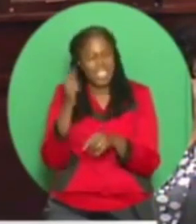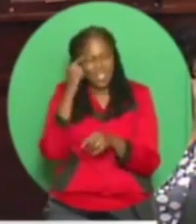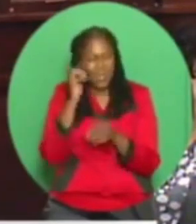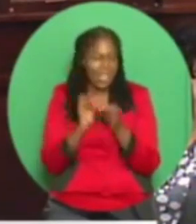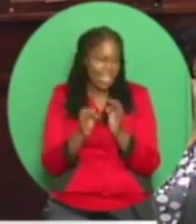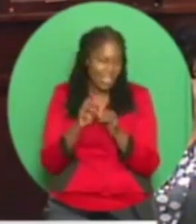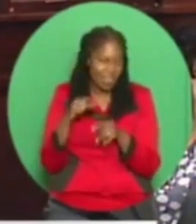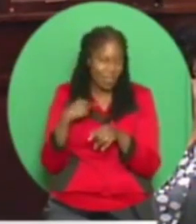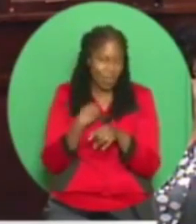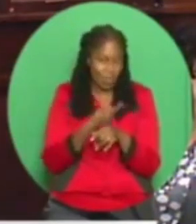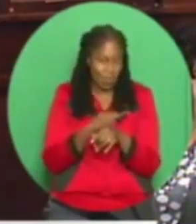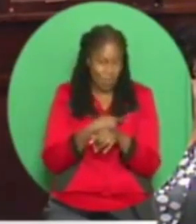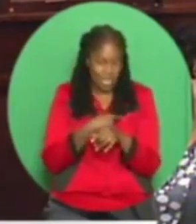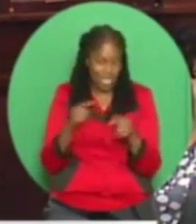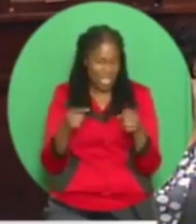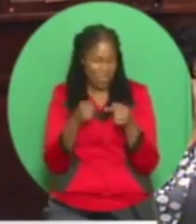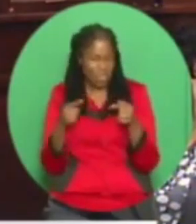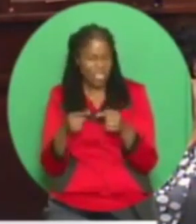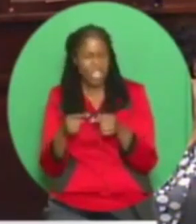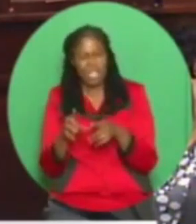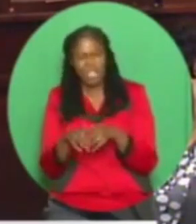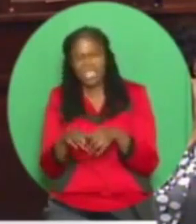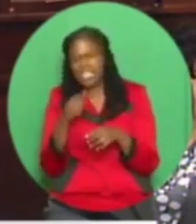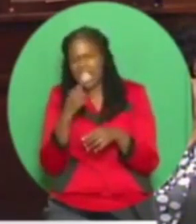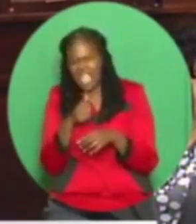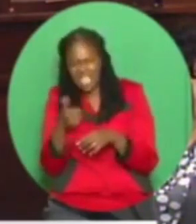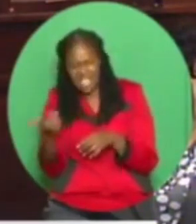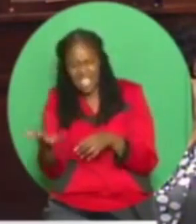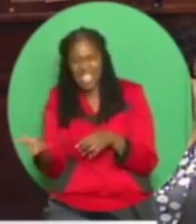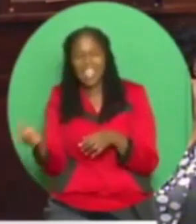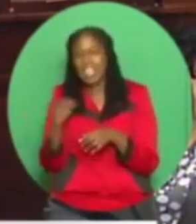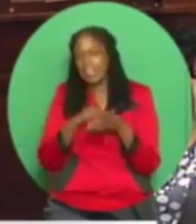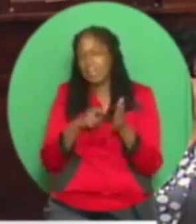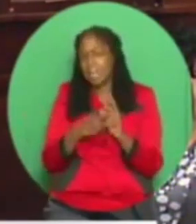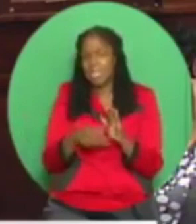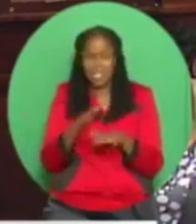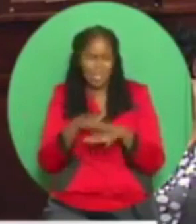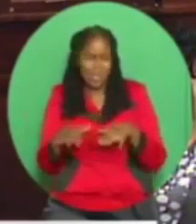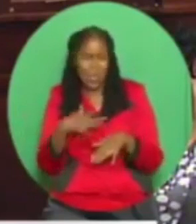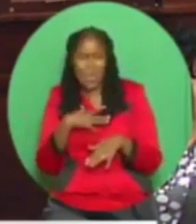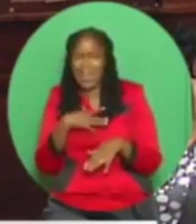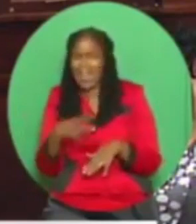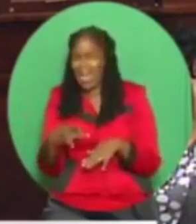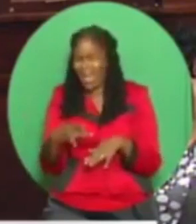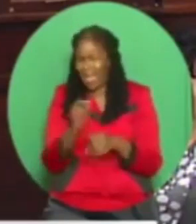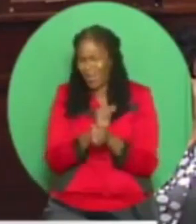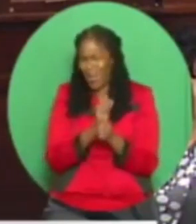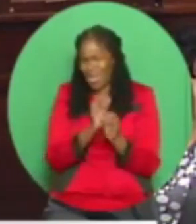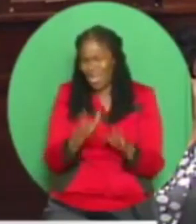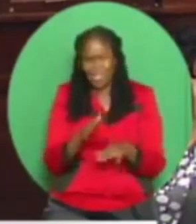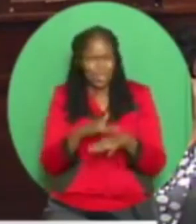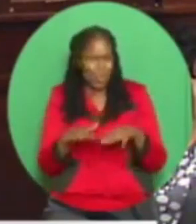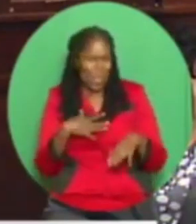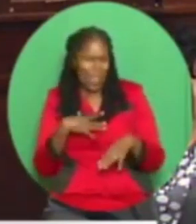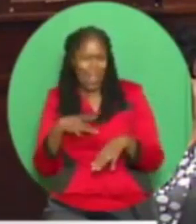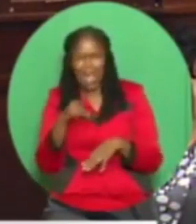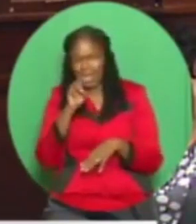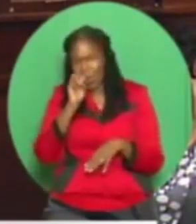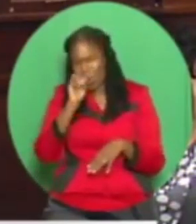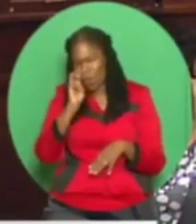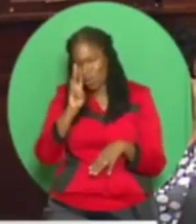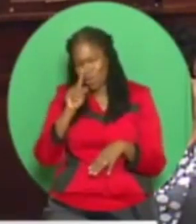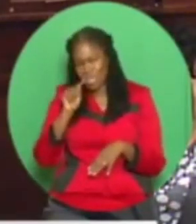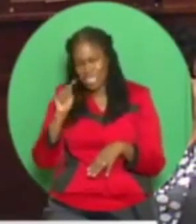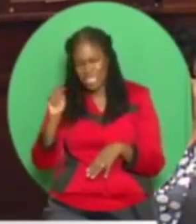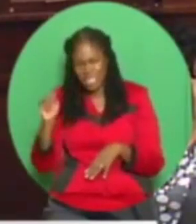raise any issue, we don't like the workers. If we raise any issue, we don't like OWTU. If we raise, we're against locals.